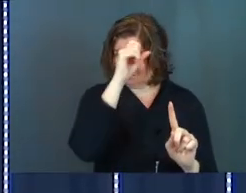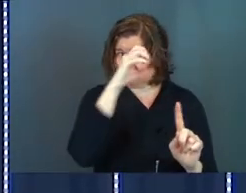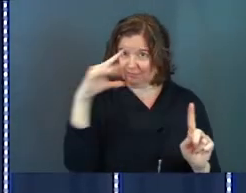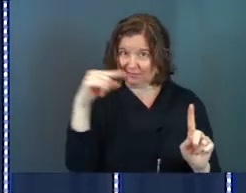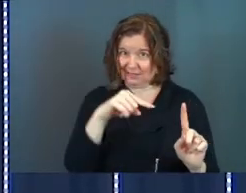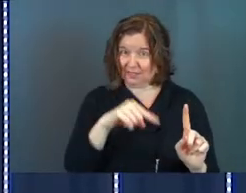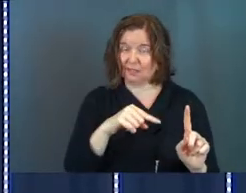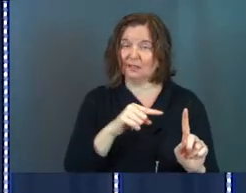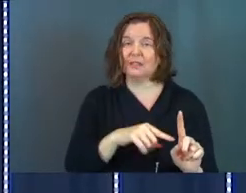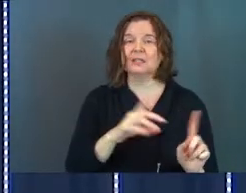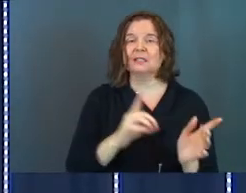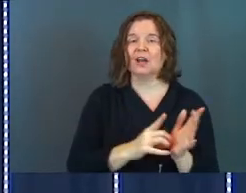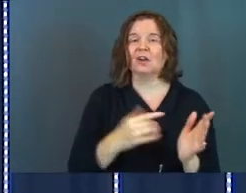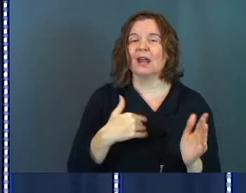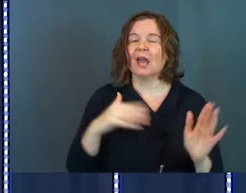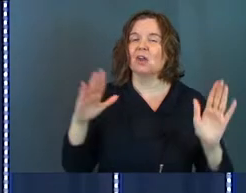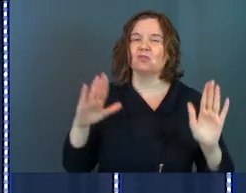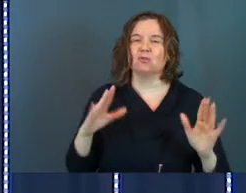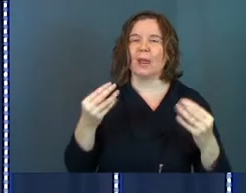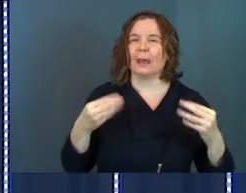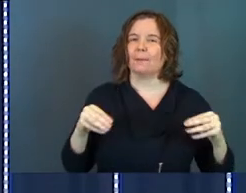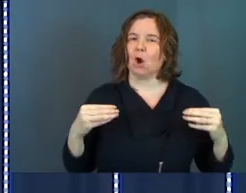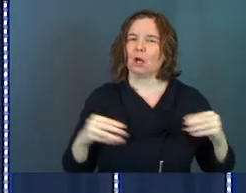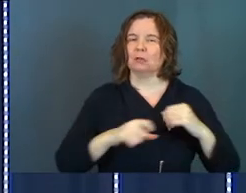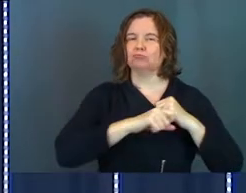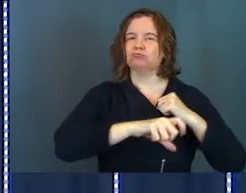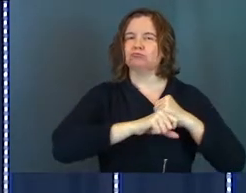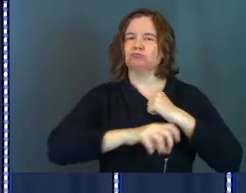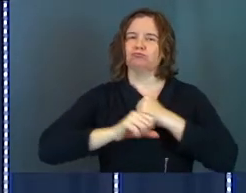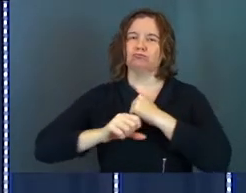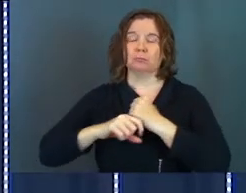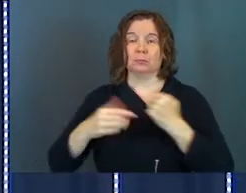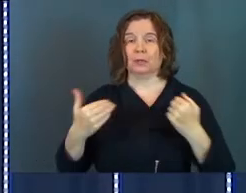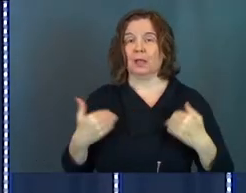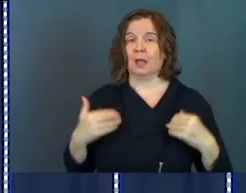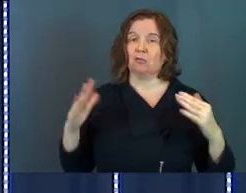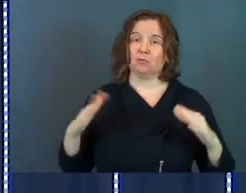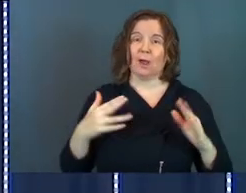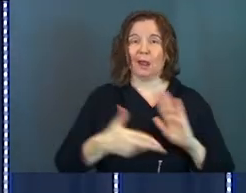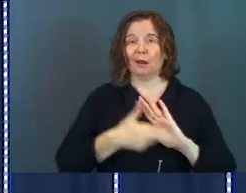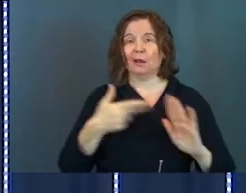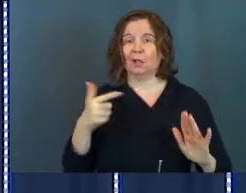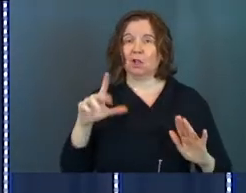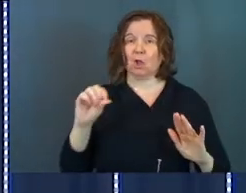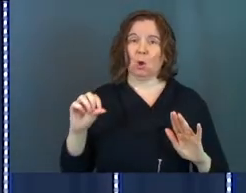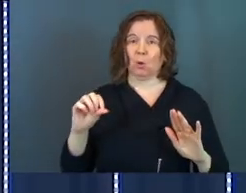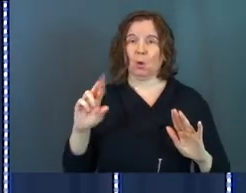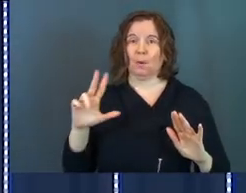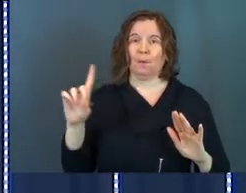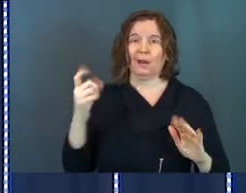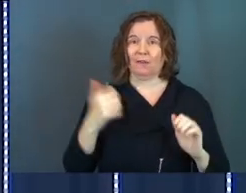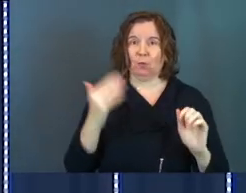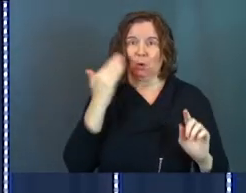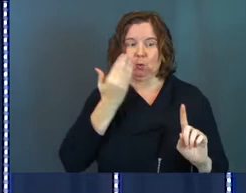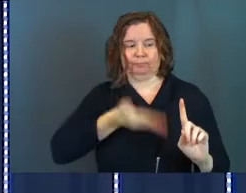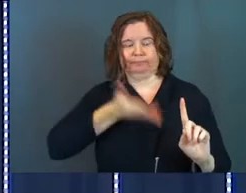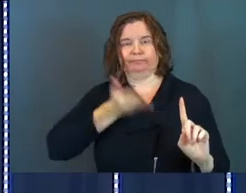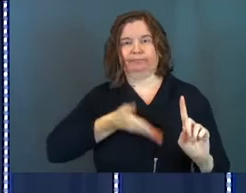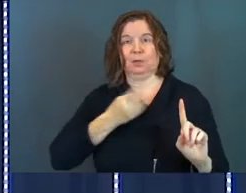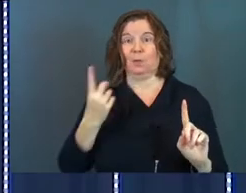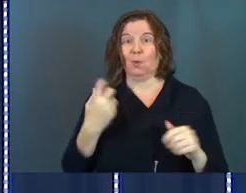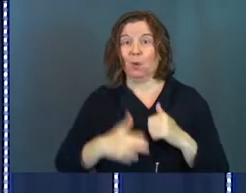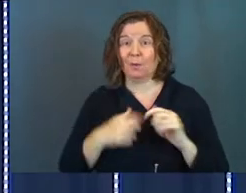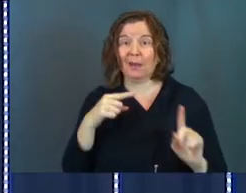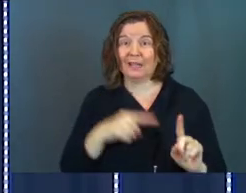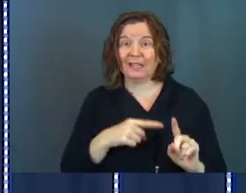first doctor? This doctor had great marketing, right? He had a great logo, great brand. Everybody knew about this doctor. The